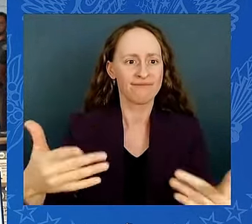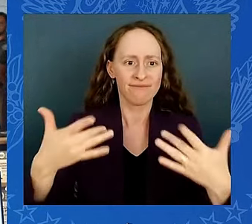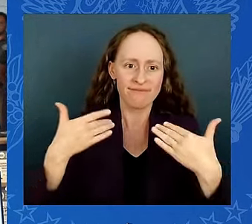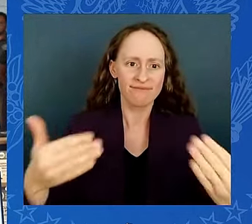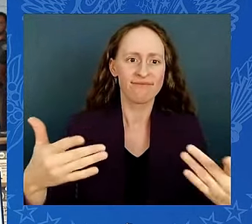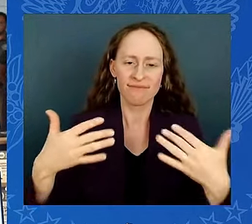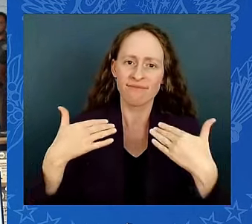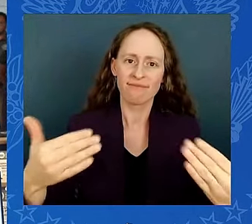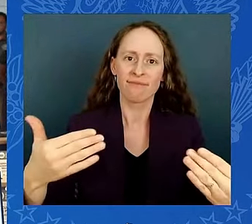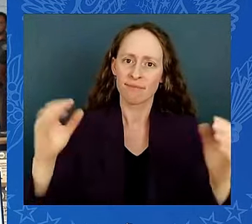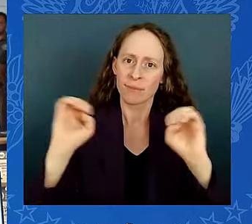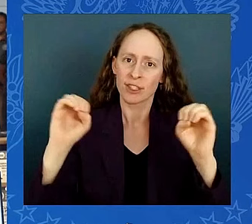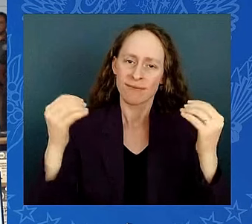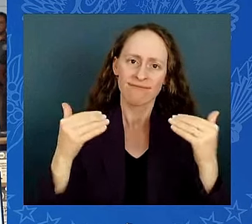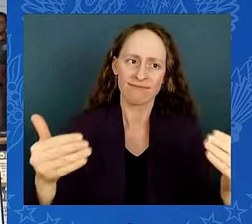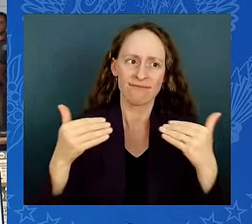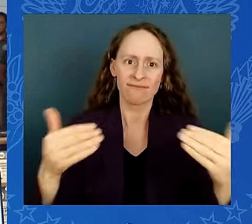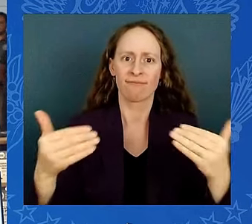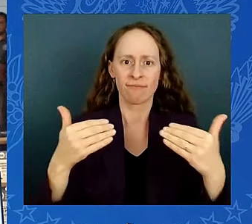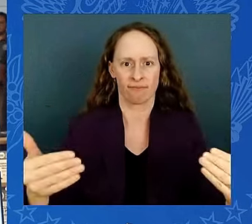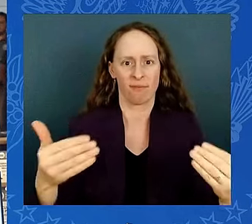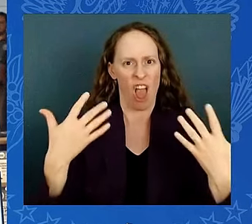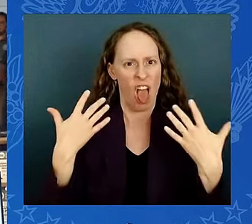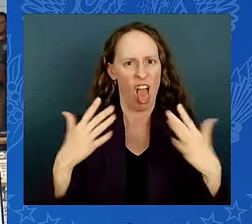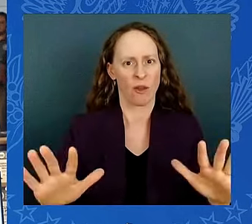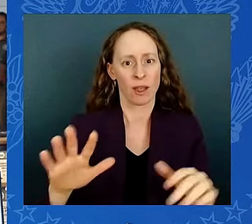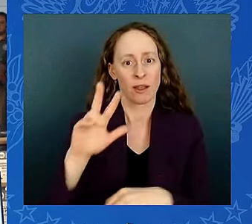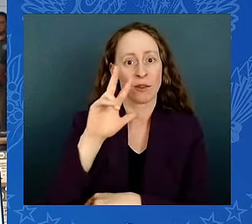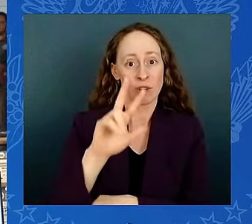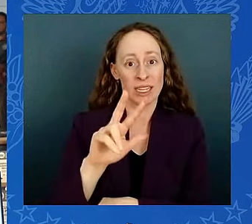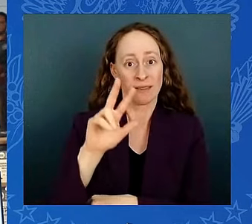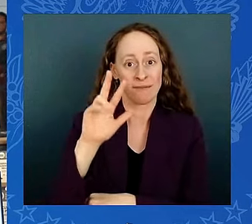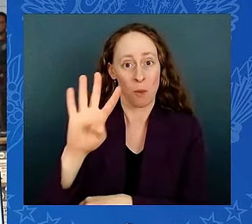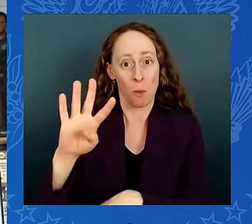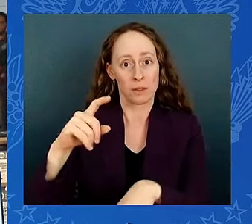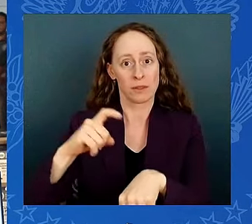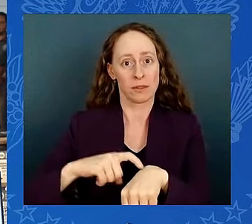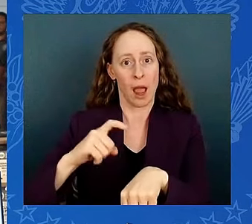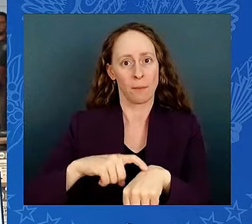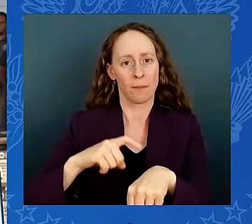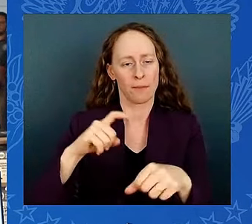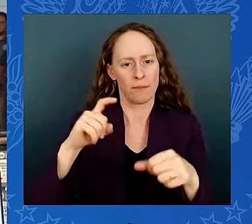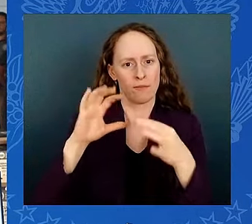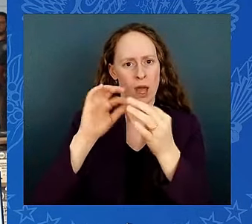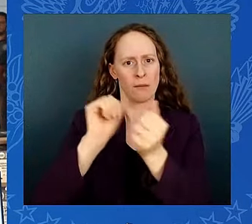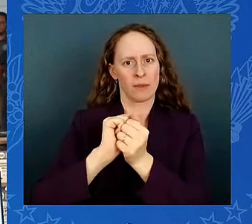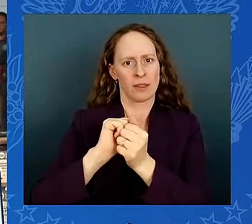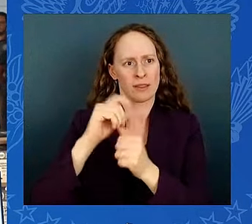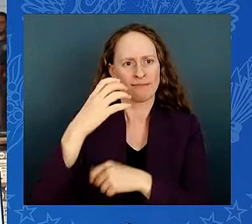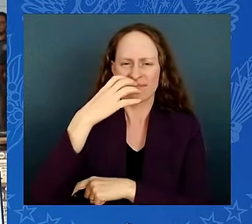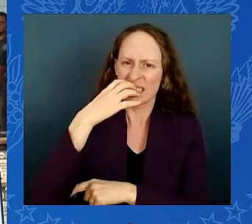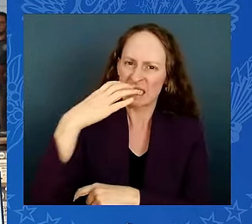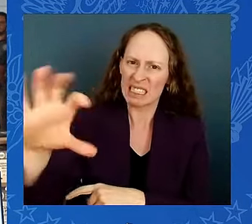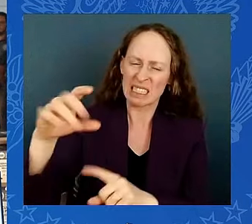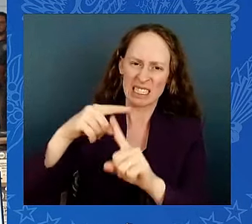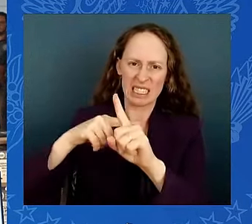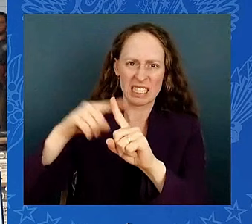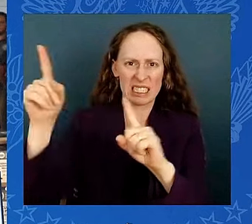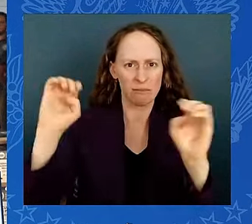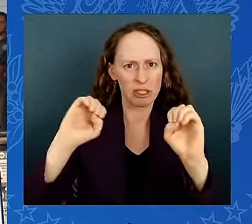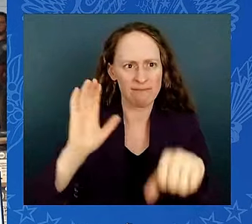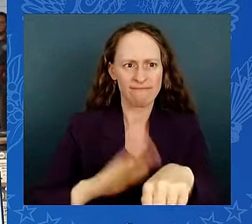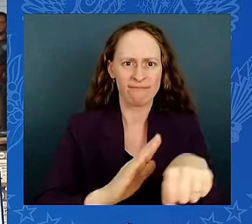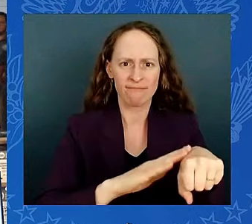been briefed on today, they're happening earlier and lasting longer. In the middle of a heat emergency, for example,